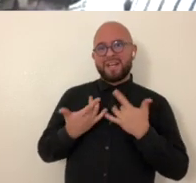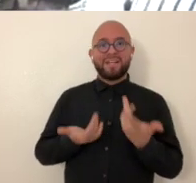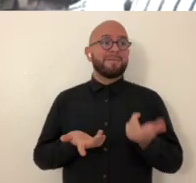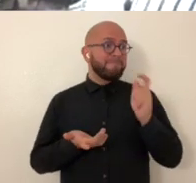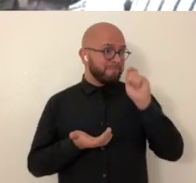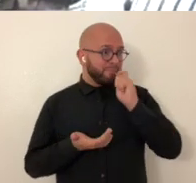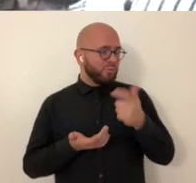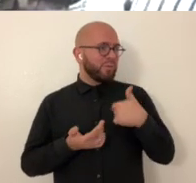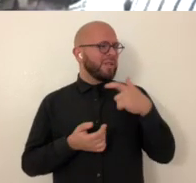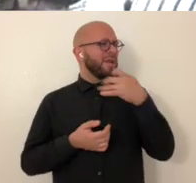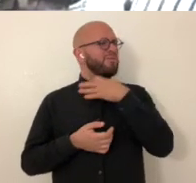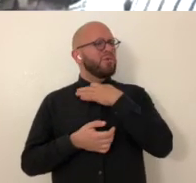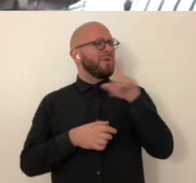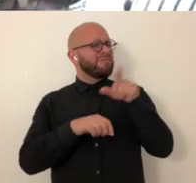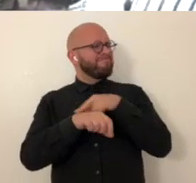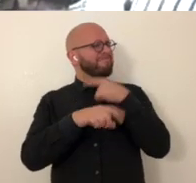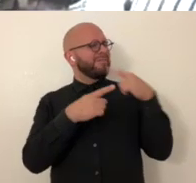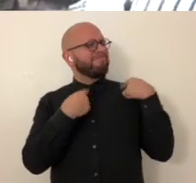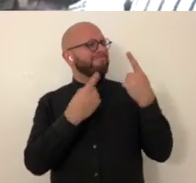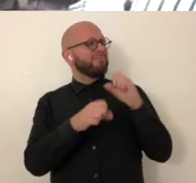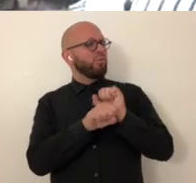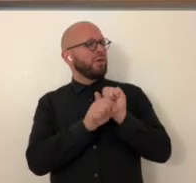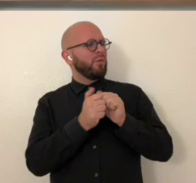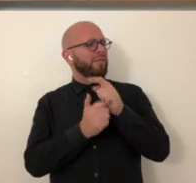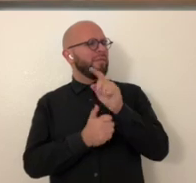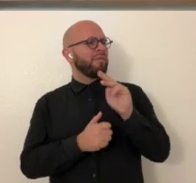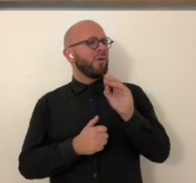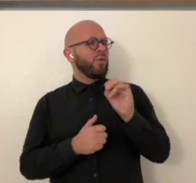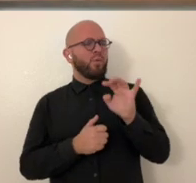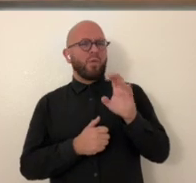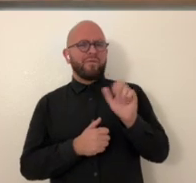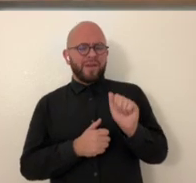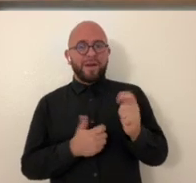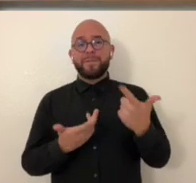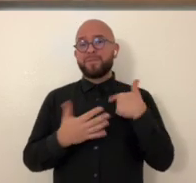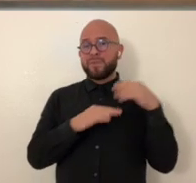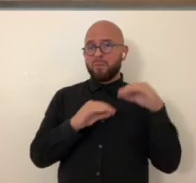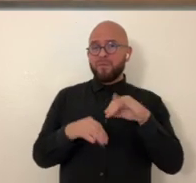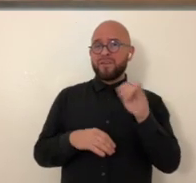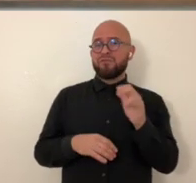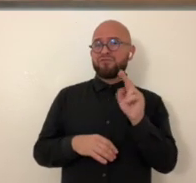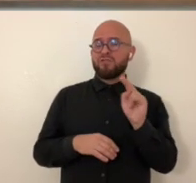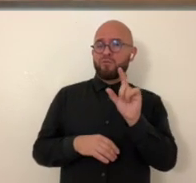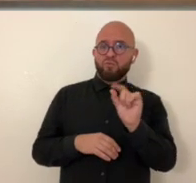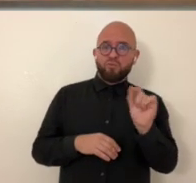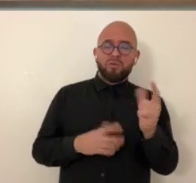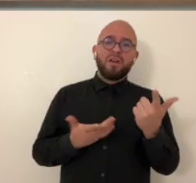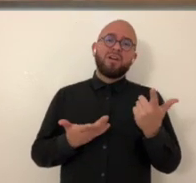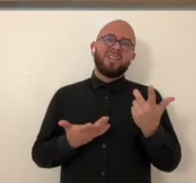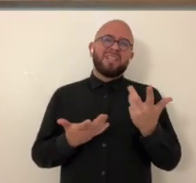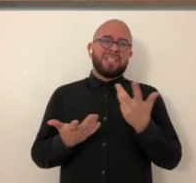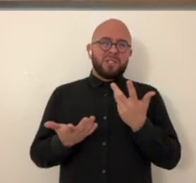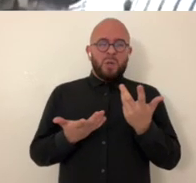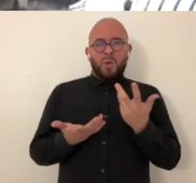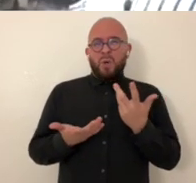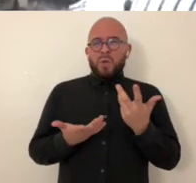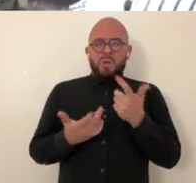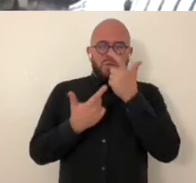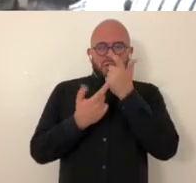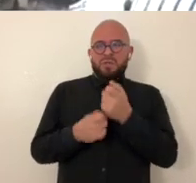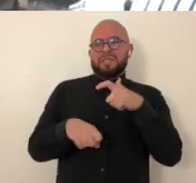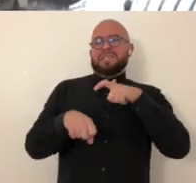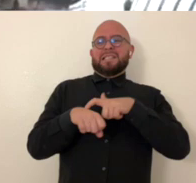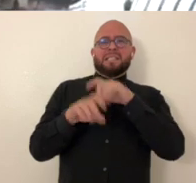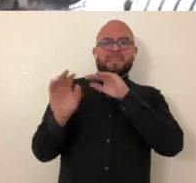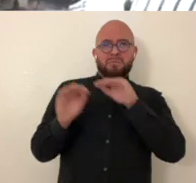together for the show i'm really excited about that that's really cool how long have you been doing stuff with monrovia um i